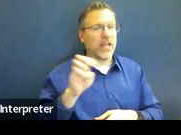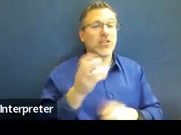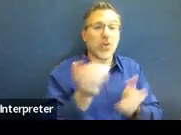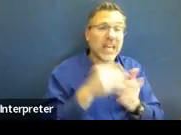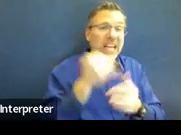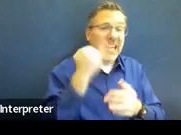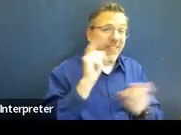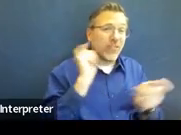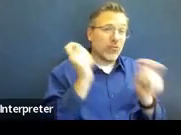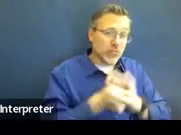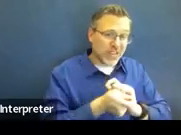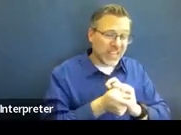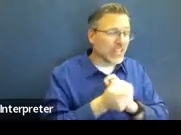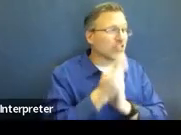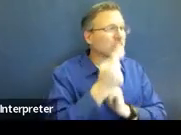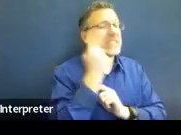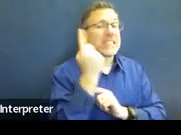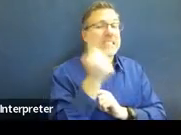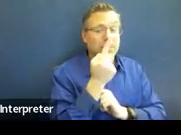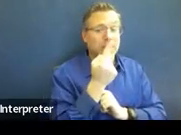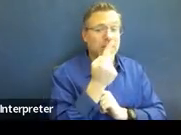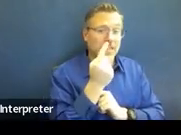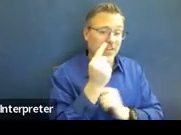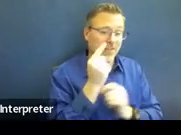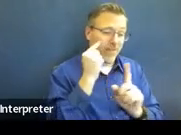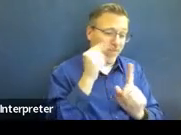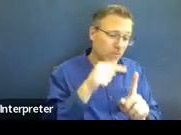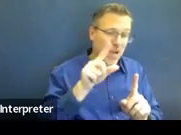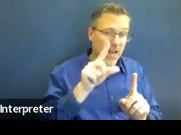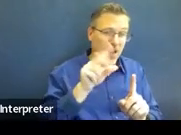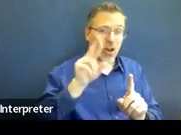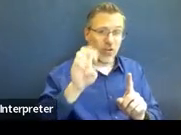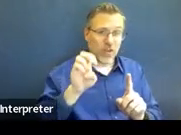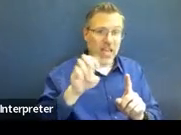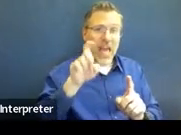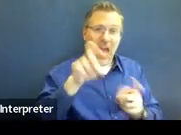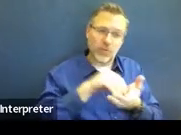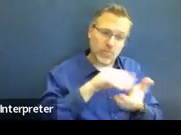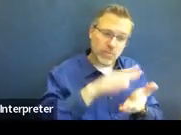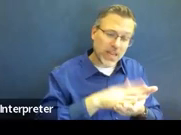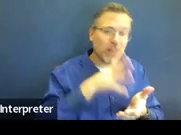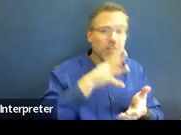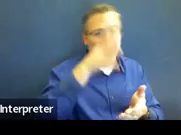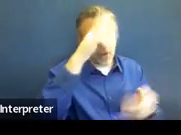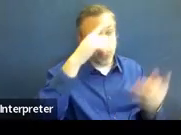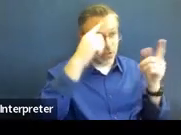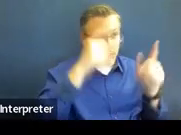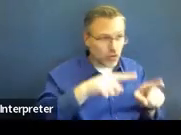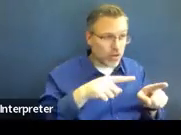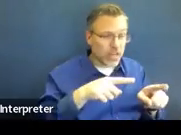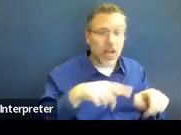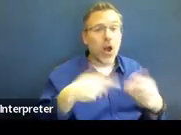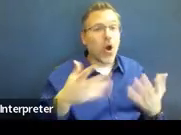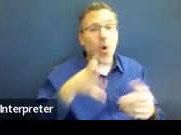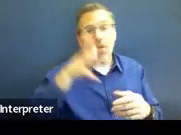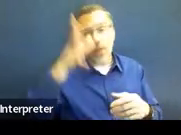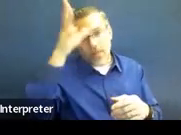that the pay you're noting that the parents are in agreement or disagreement with that change and giving them that notice.